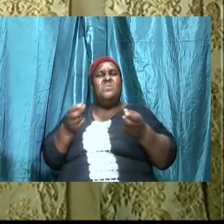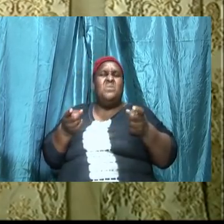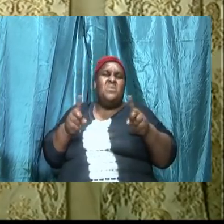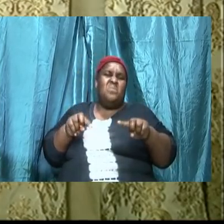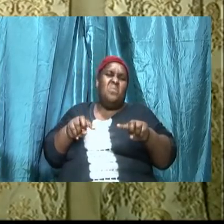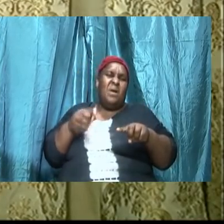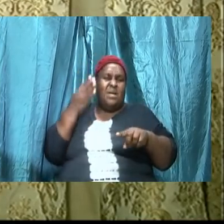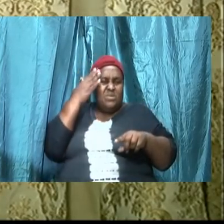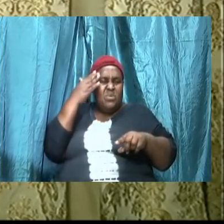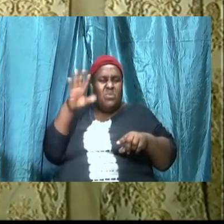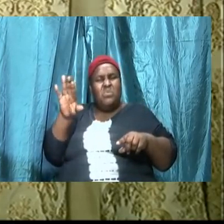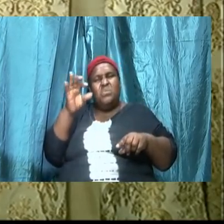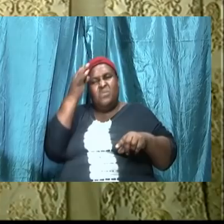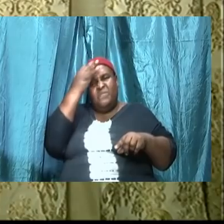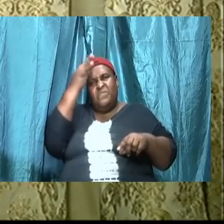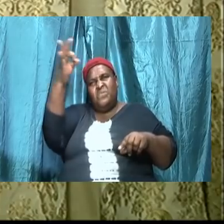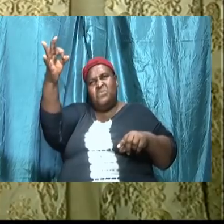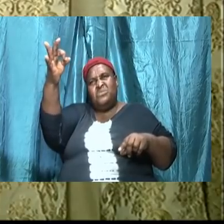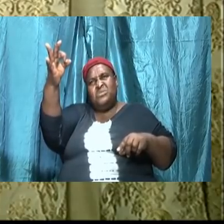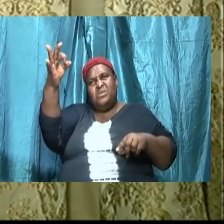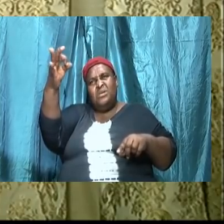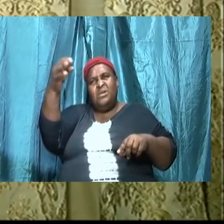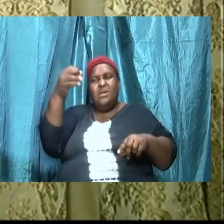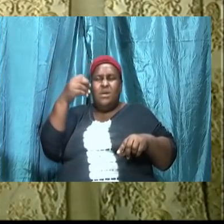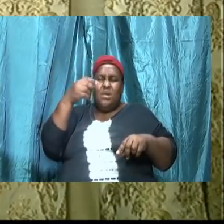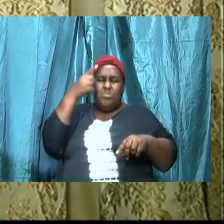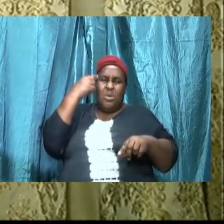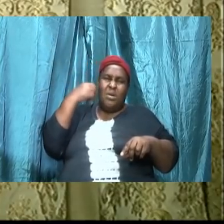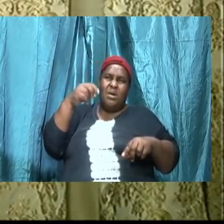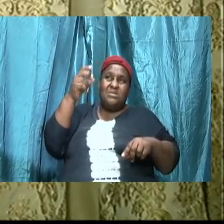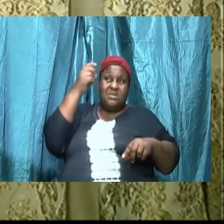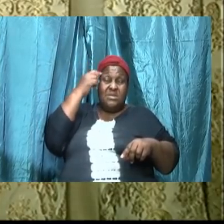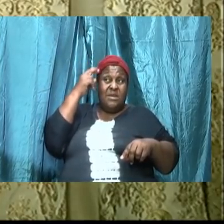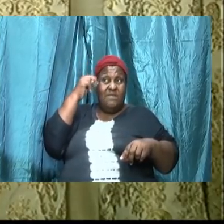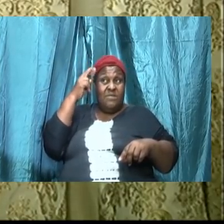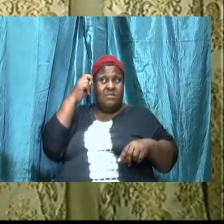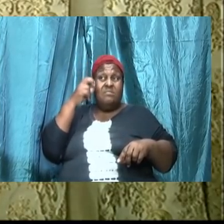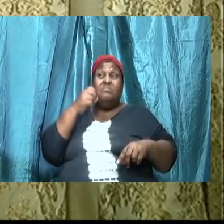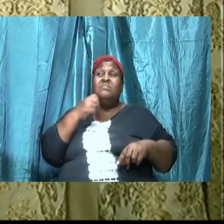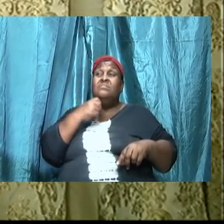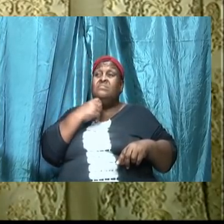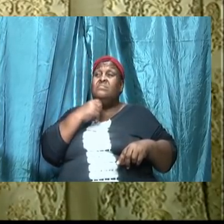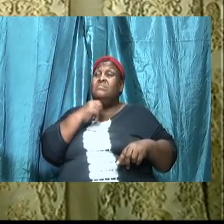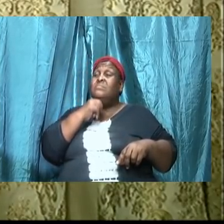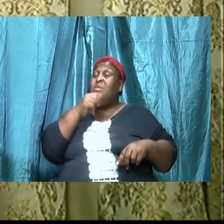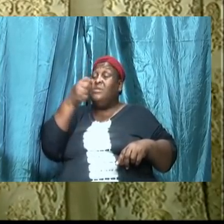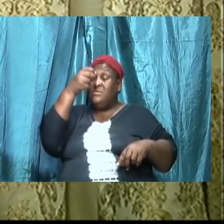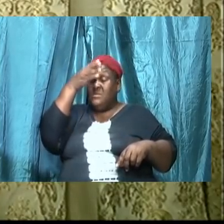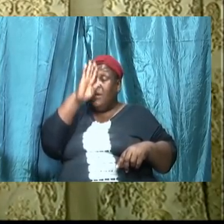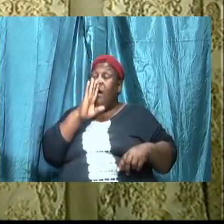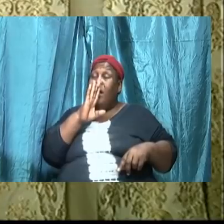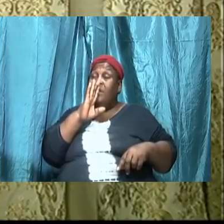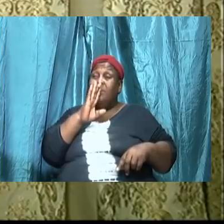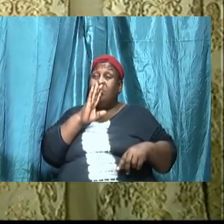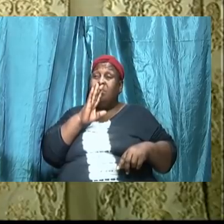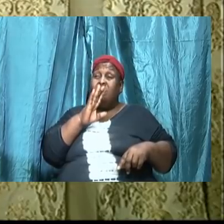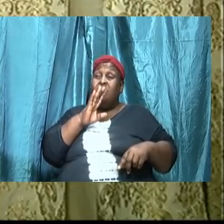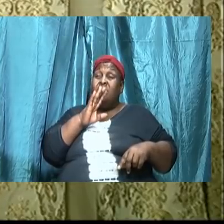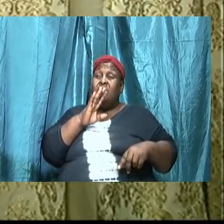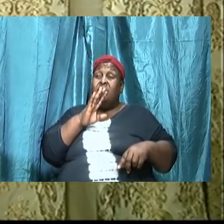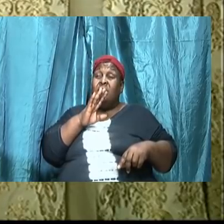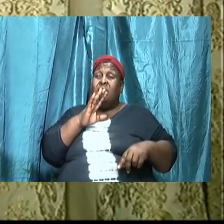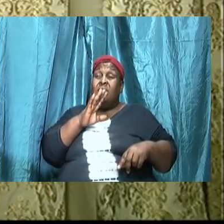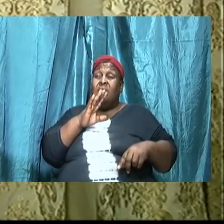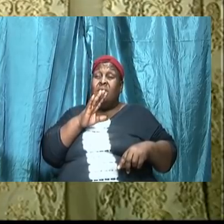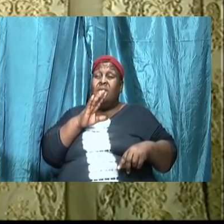cannot know the future because he's not God and only God alone knows the future he listens to the drum beats and